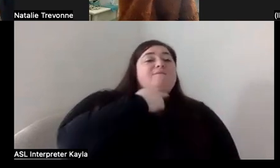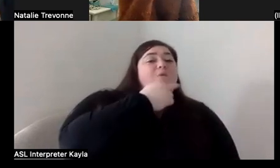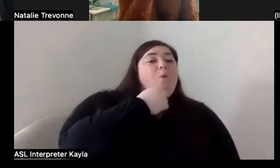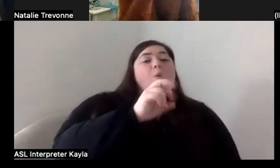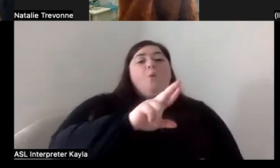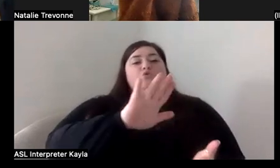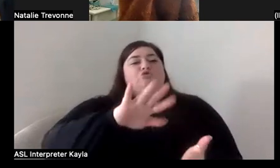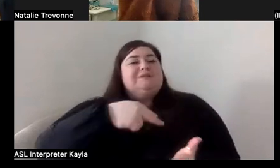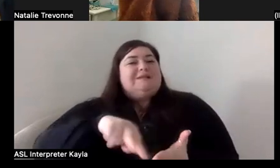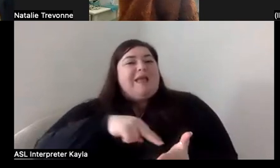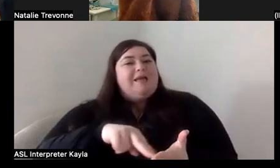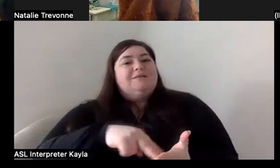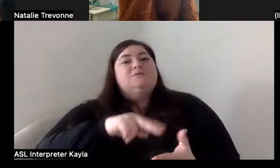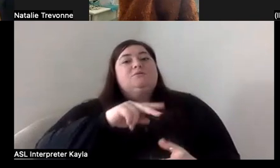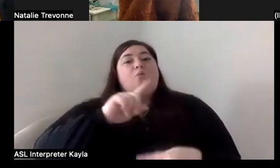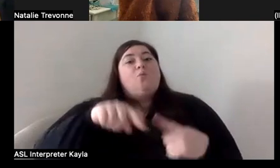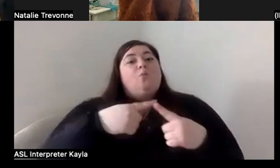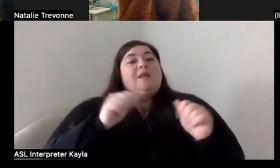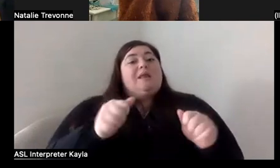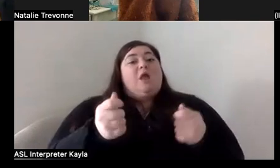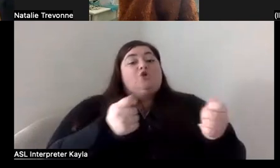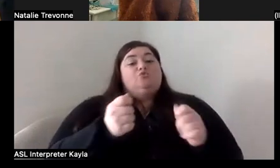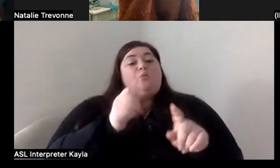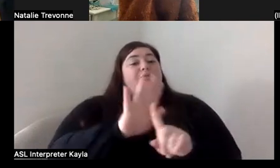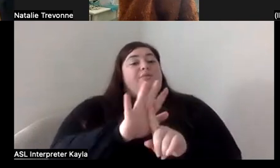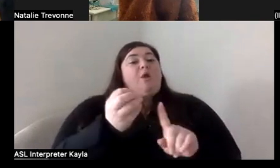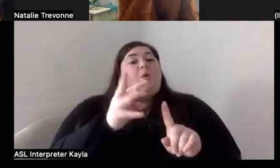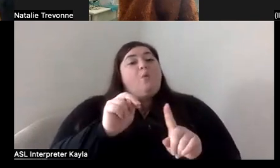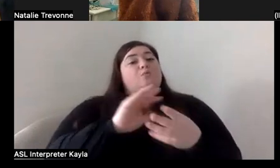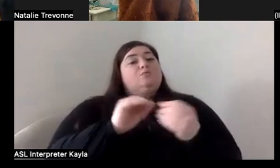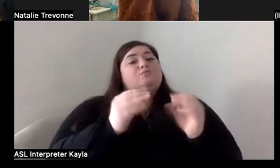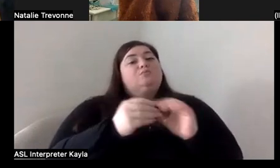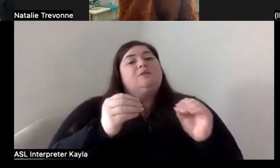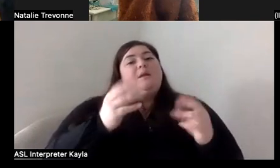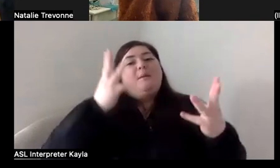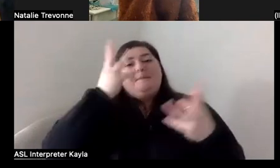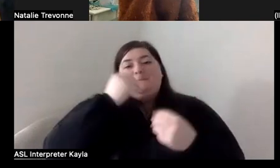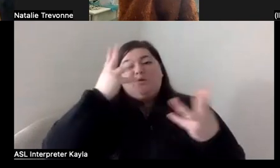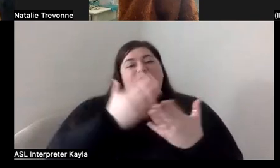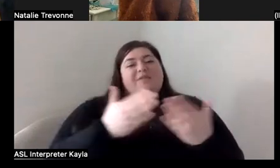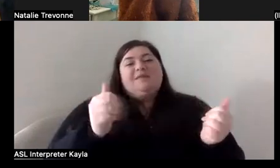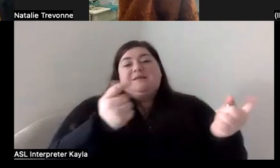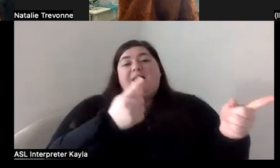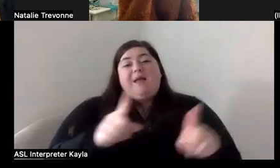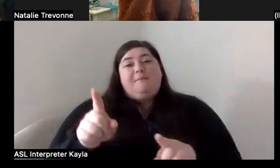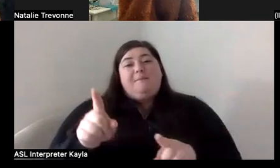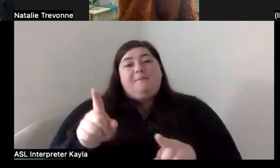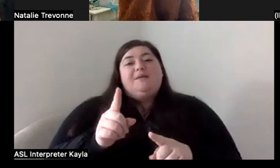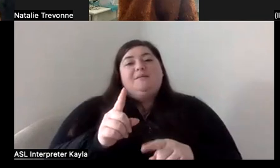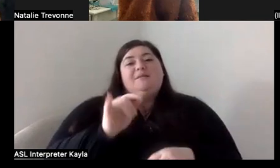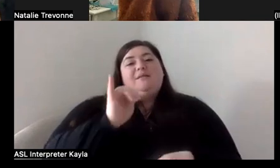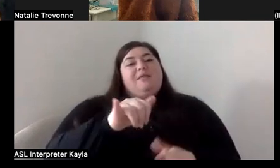performance. When they're able to control their narrative, such beautiful art happens, and that creates the authentic